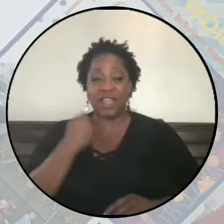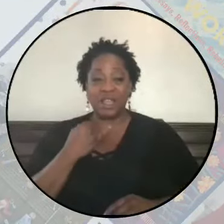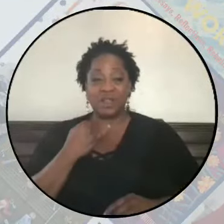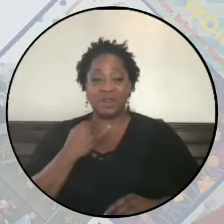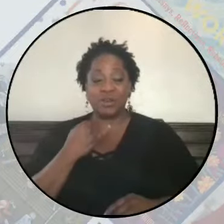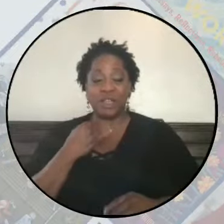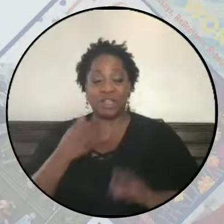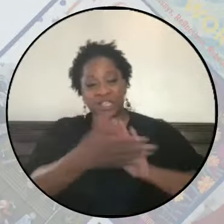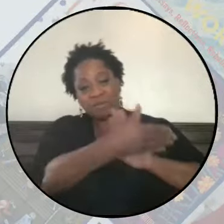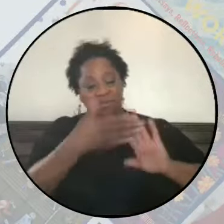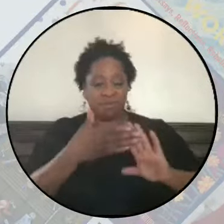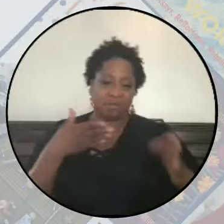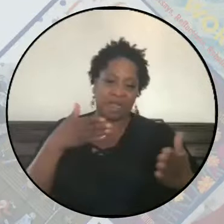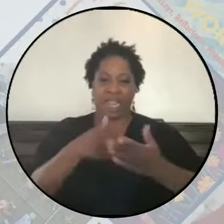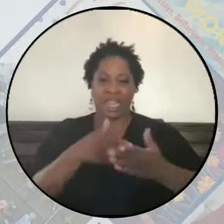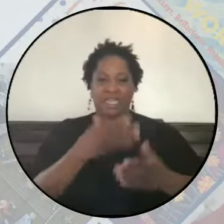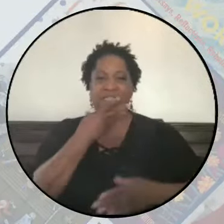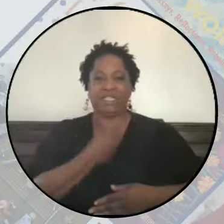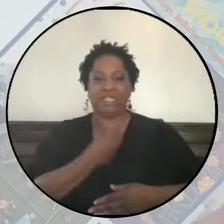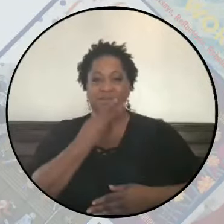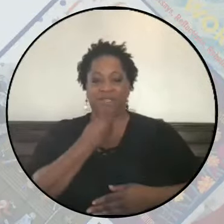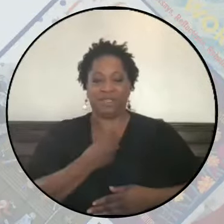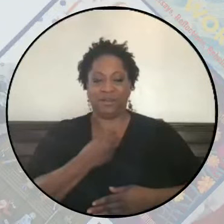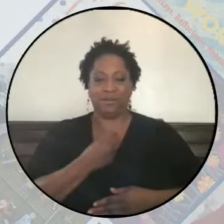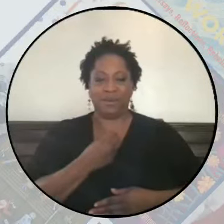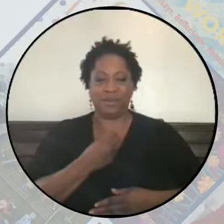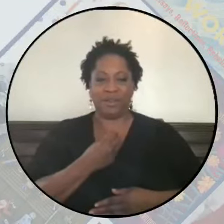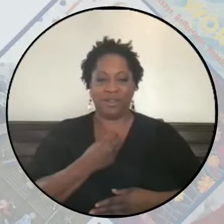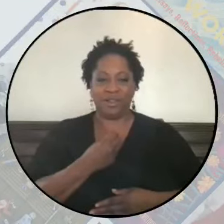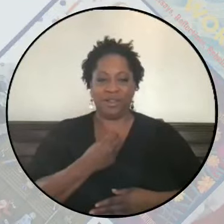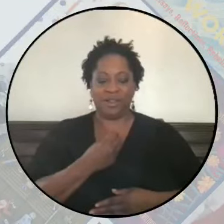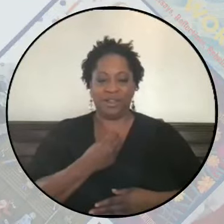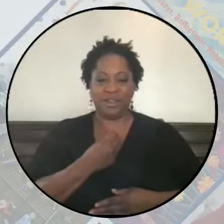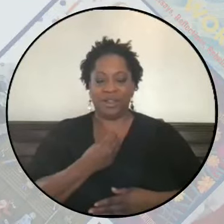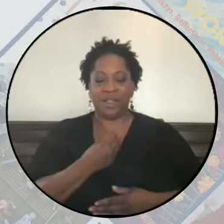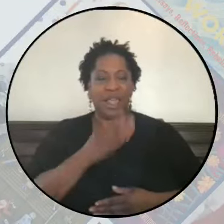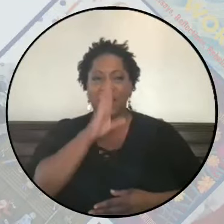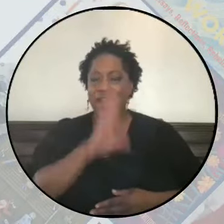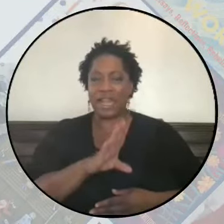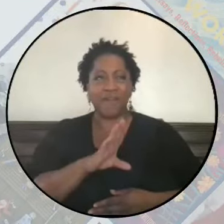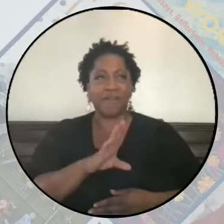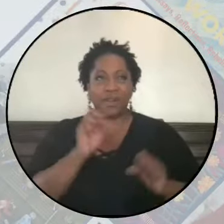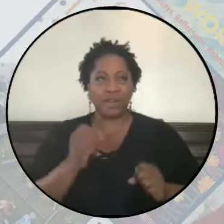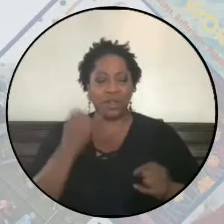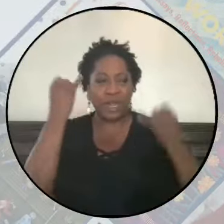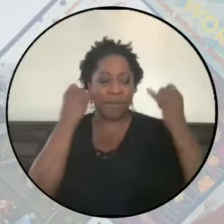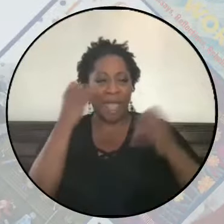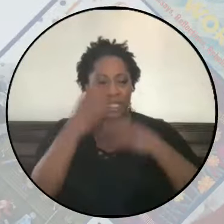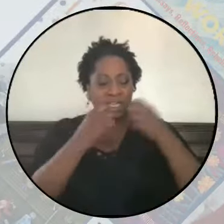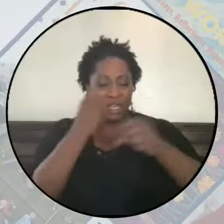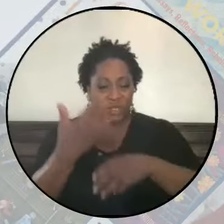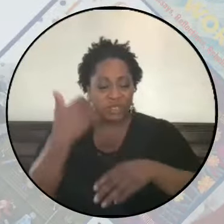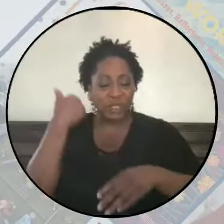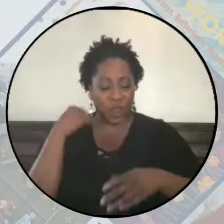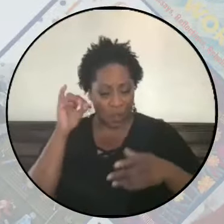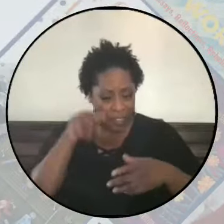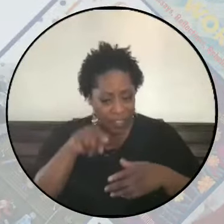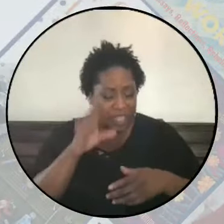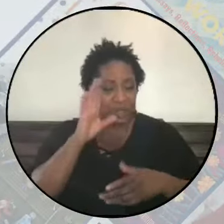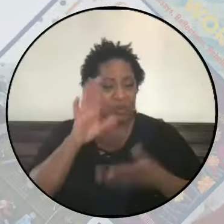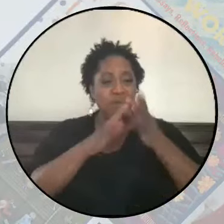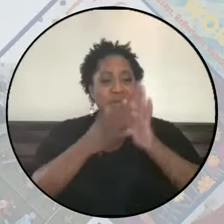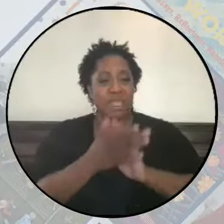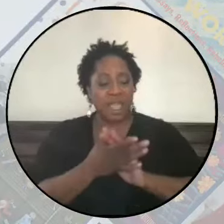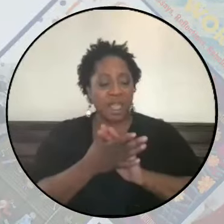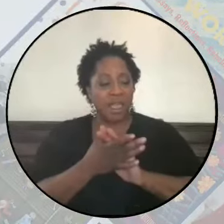tantamount to anti-Semitism. And I could have never imagined some years ago that this would become